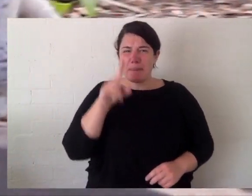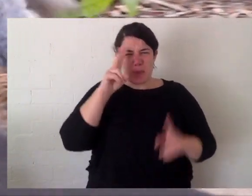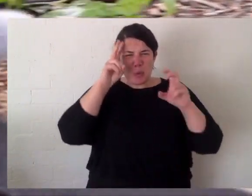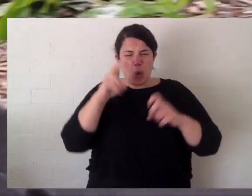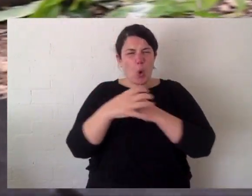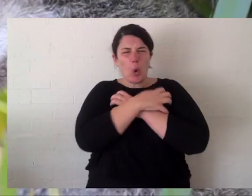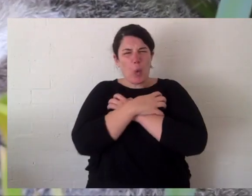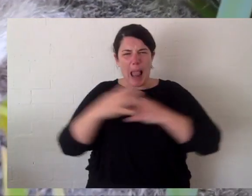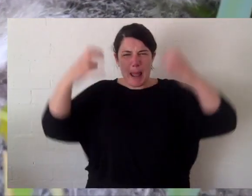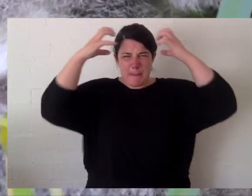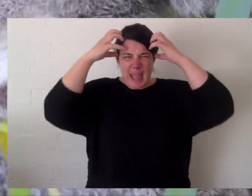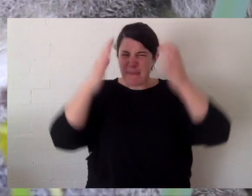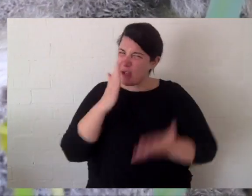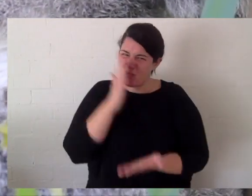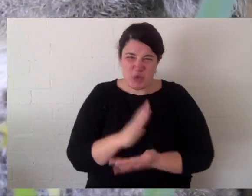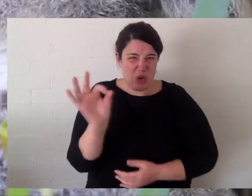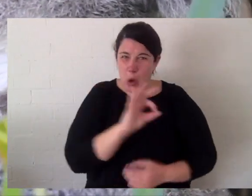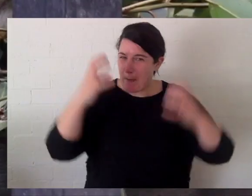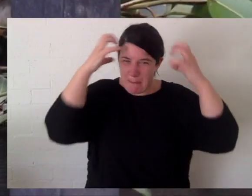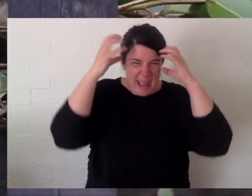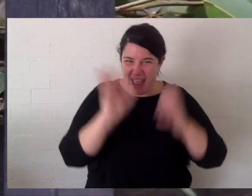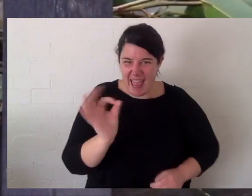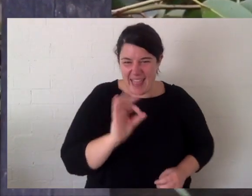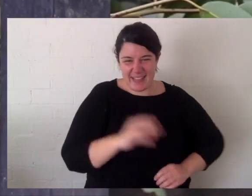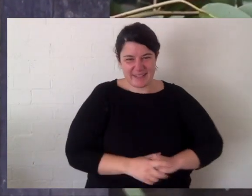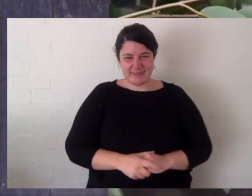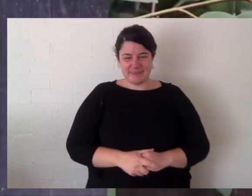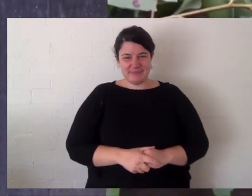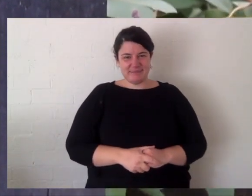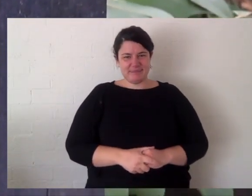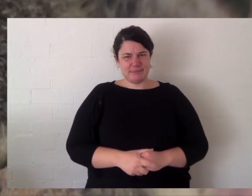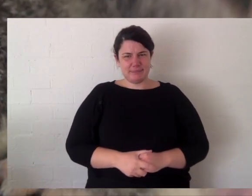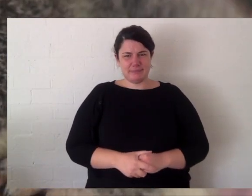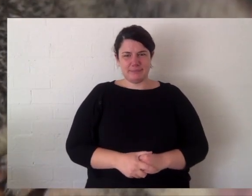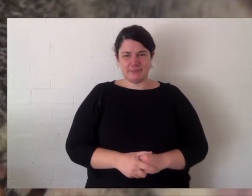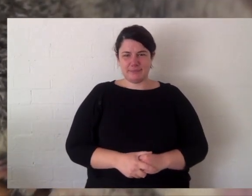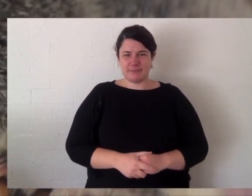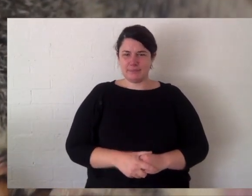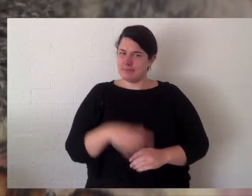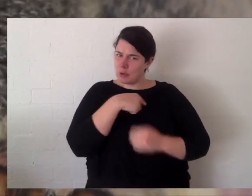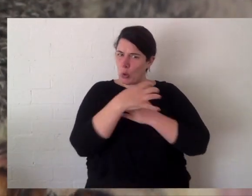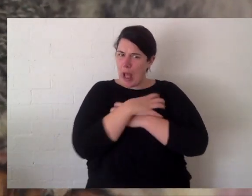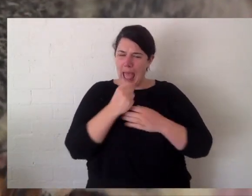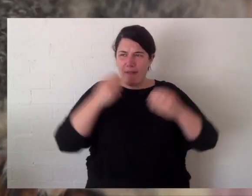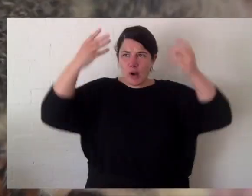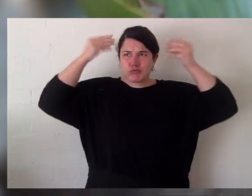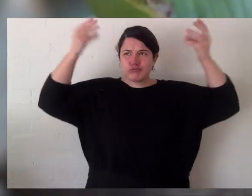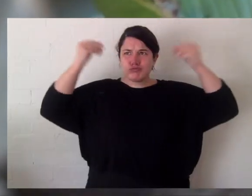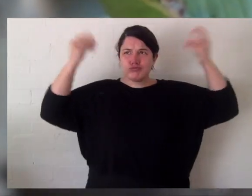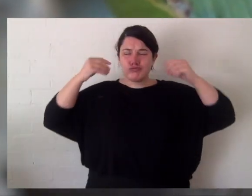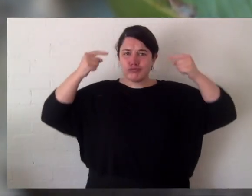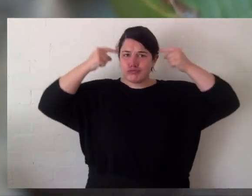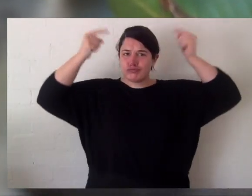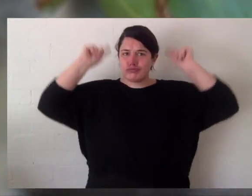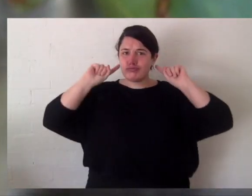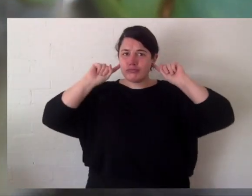aren't marsupials. They have some very cool external features. They have these big fluffy ears, but their hearing is